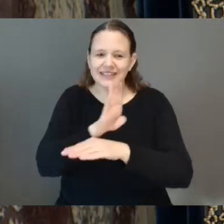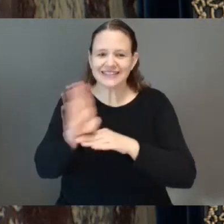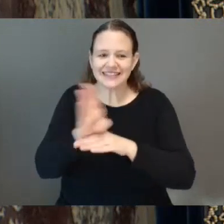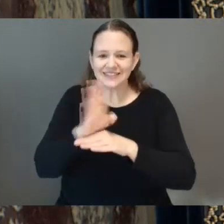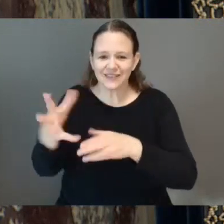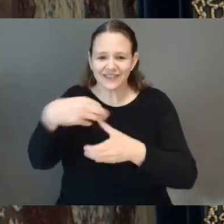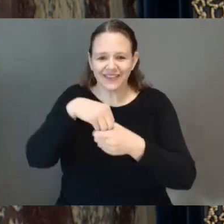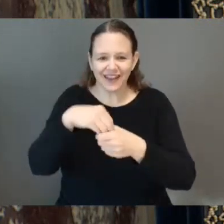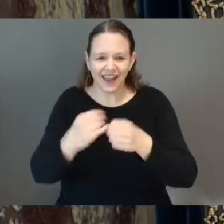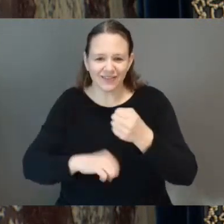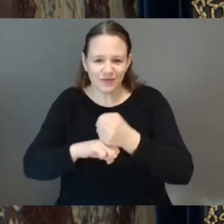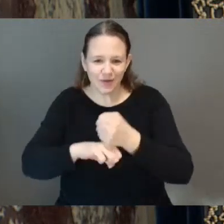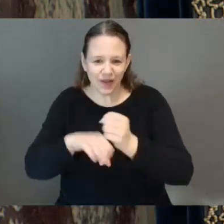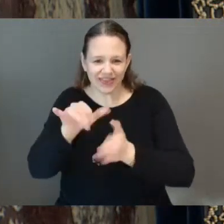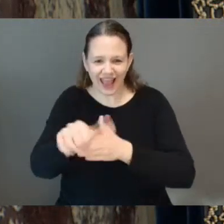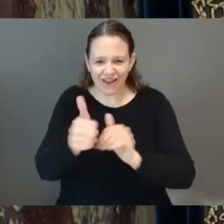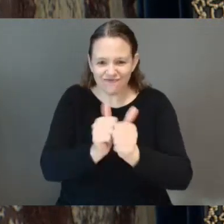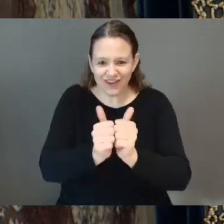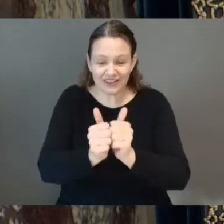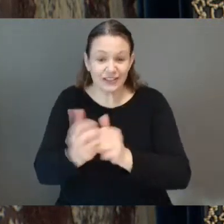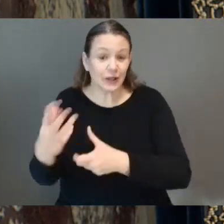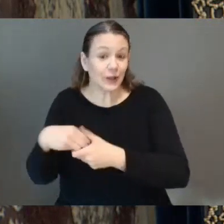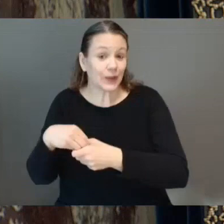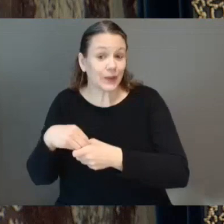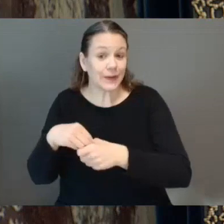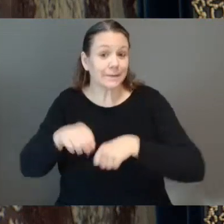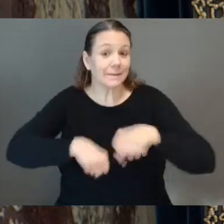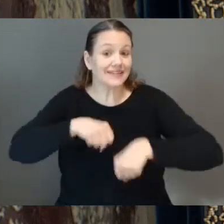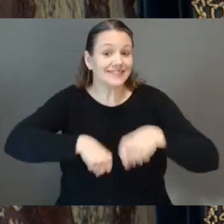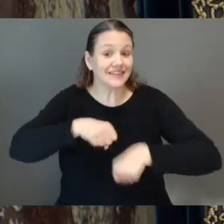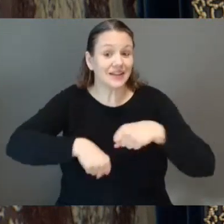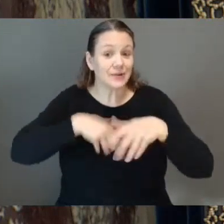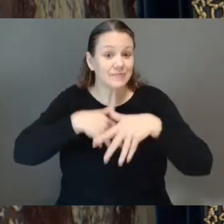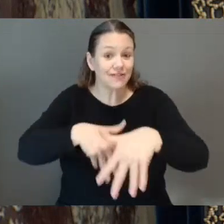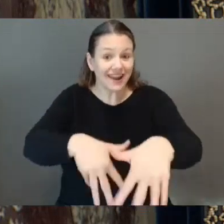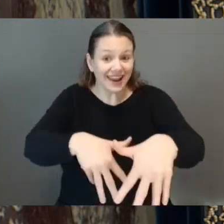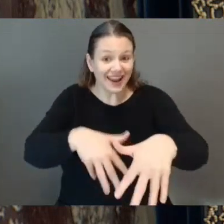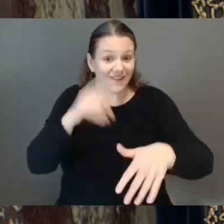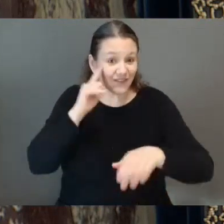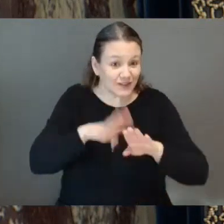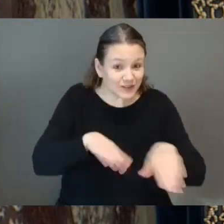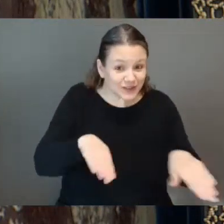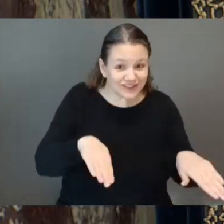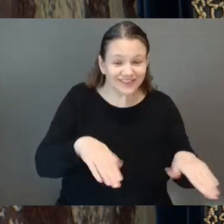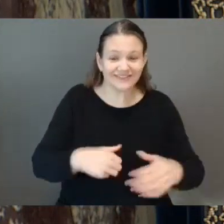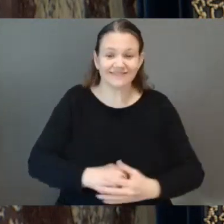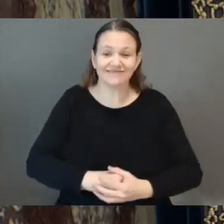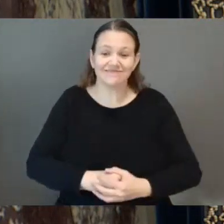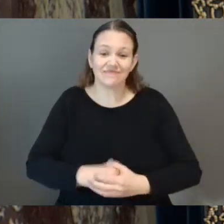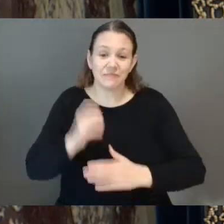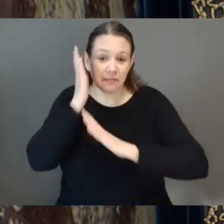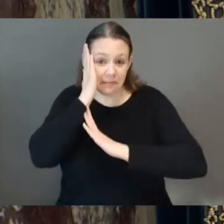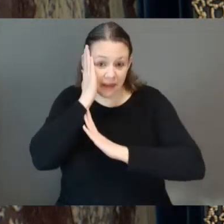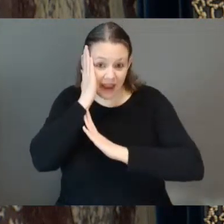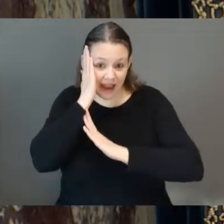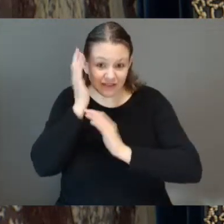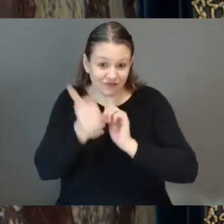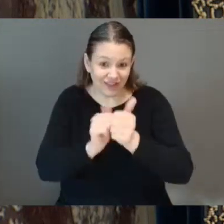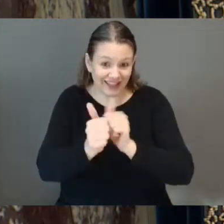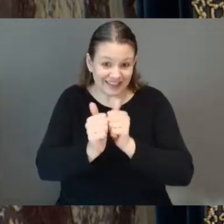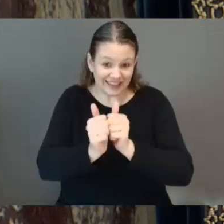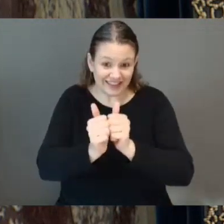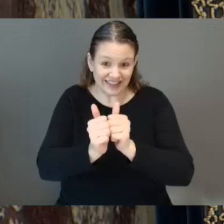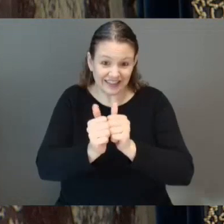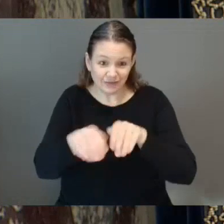skateboarding demonstration. The bedraces include a high school men's and women's team, a mixed team, a best-dressed